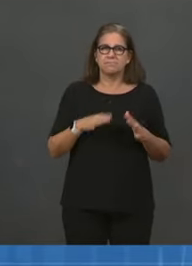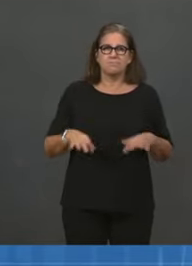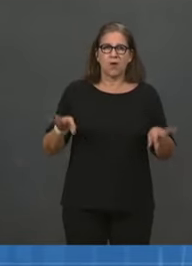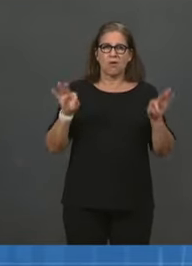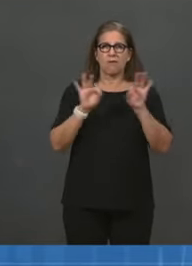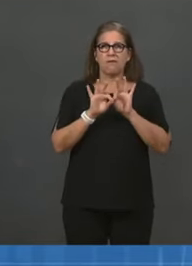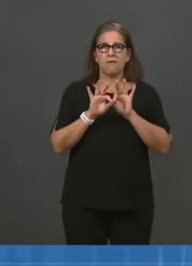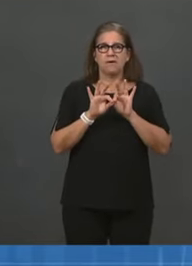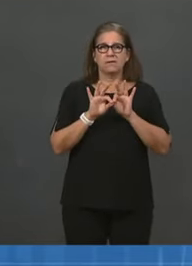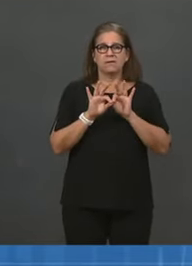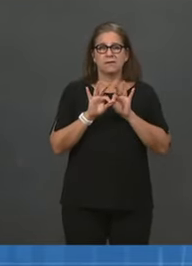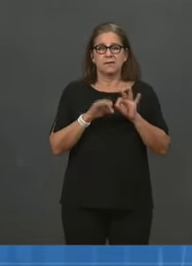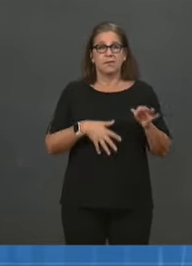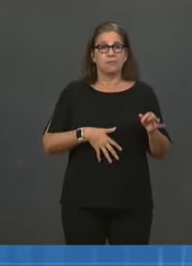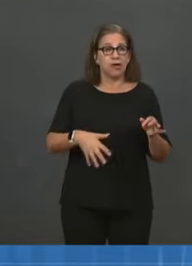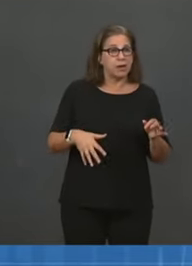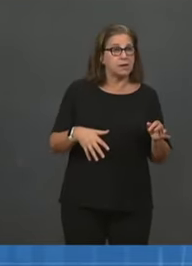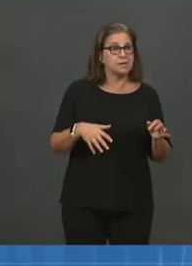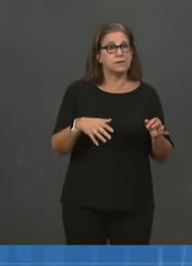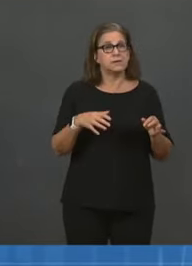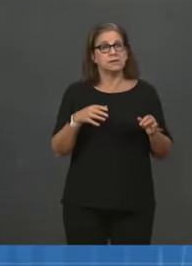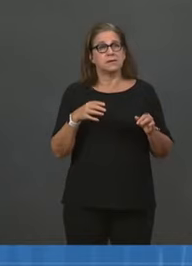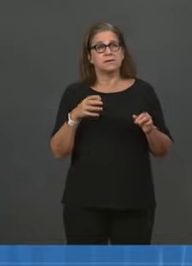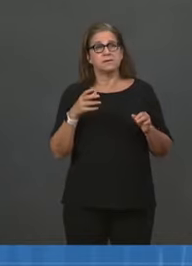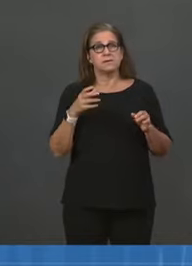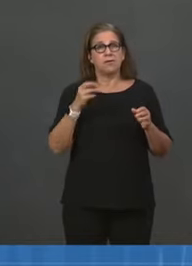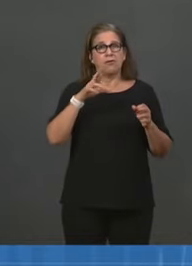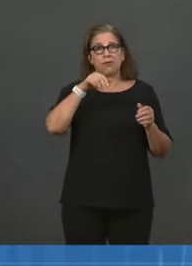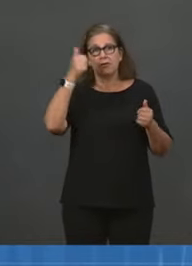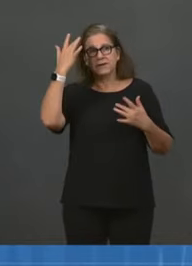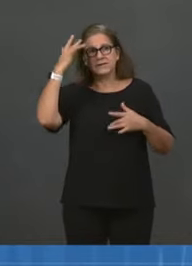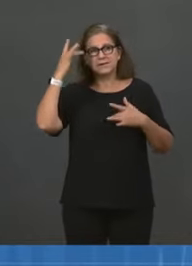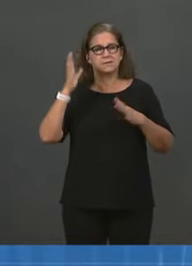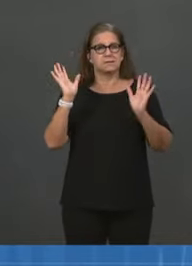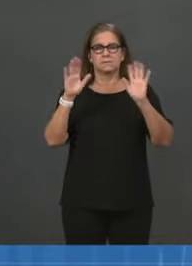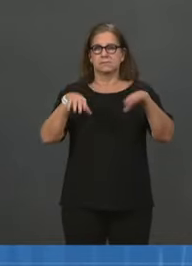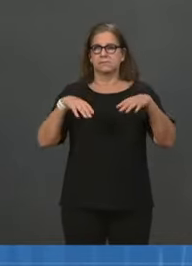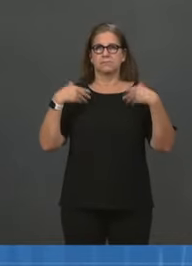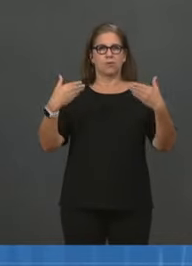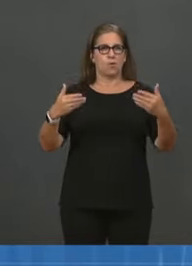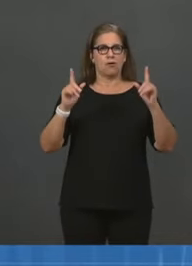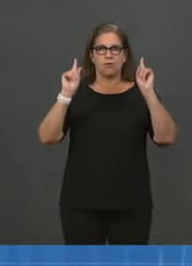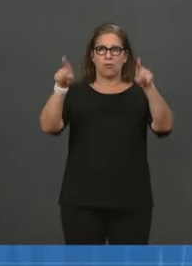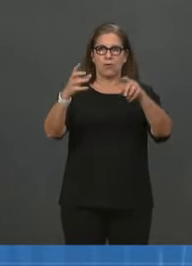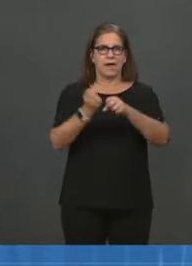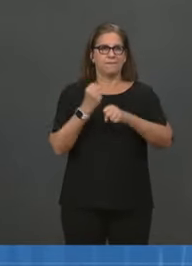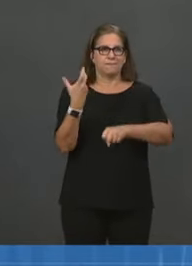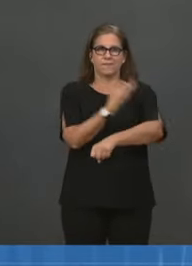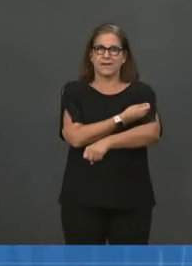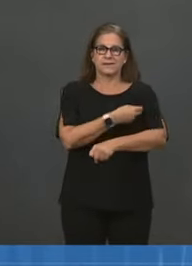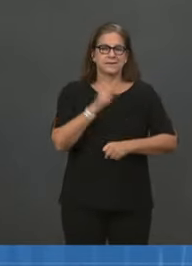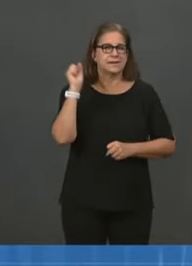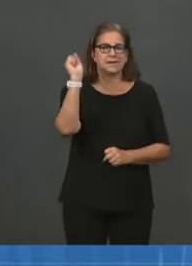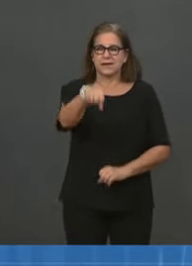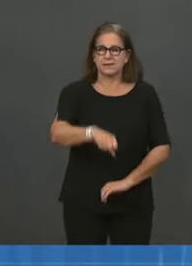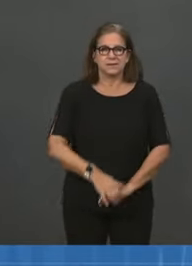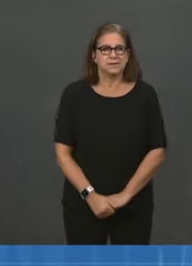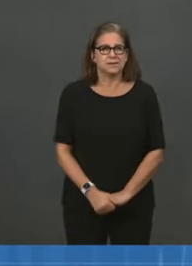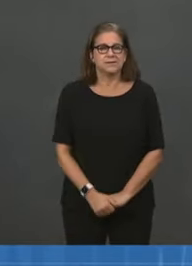medical condition, high risk of COVID. And yes, you are absolutely you should get vaccinated if you are pregnant. If you are